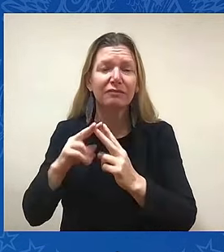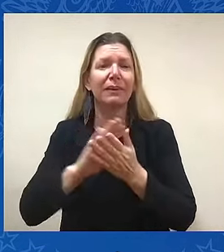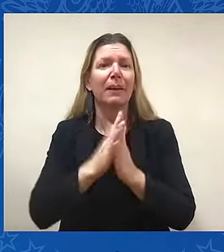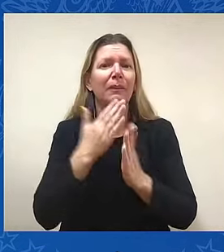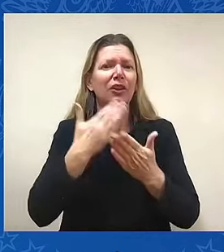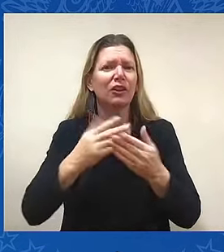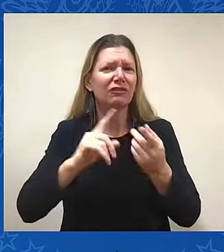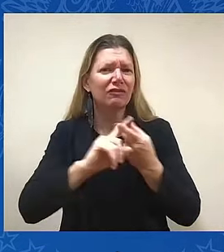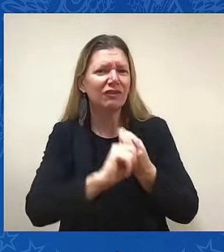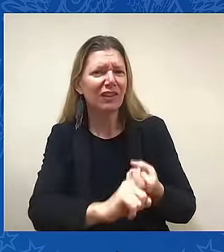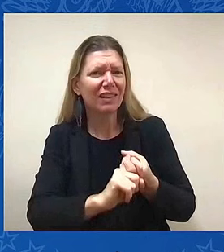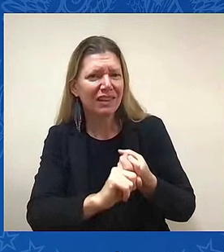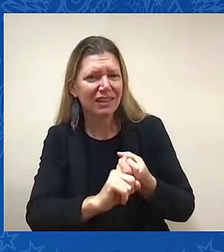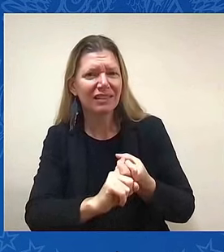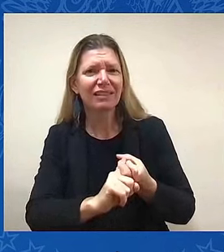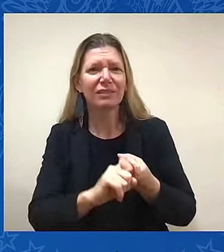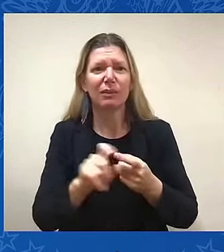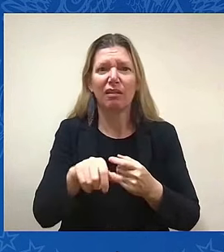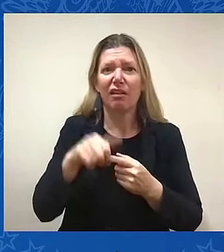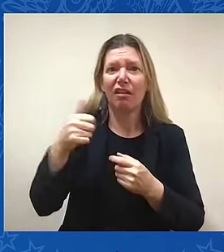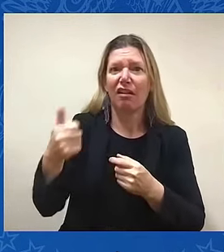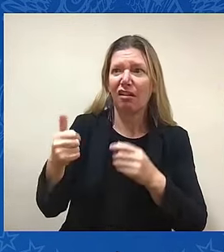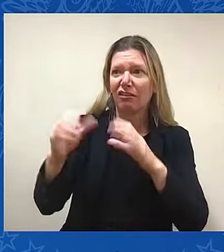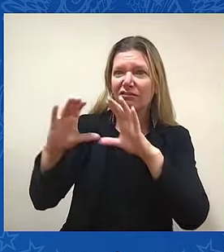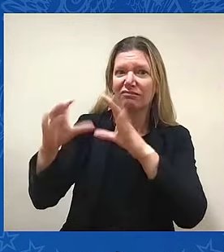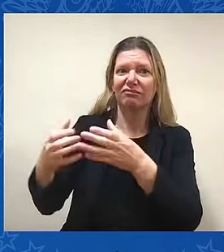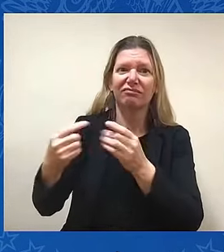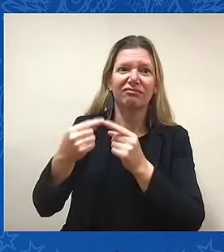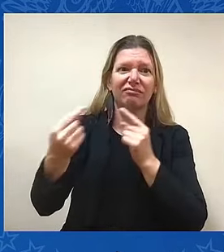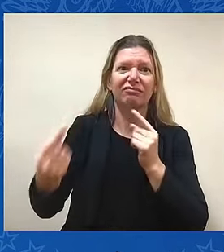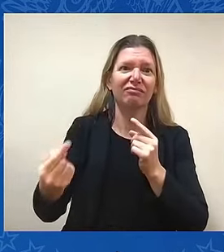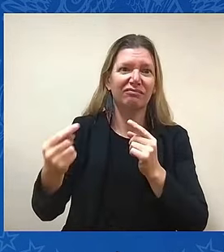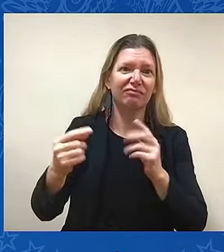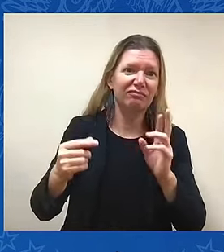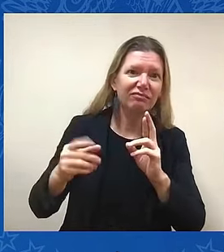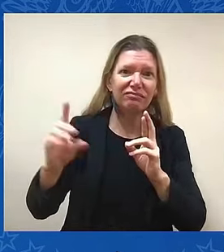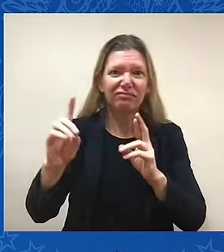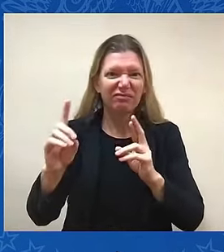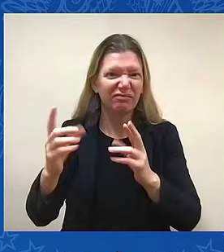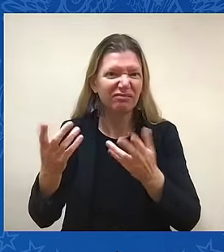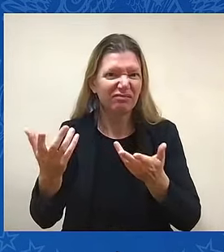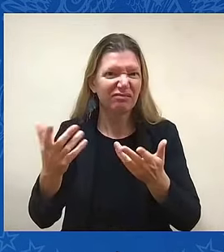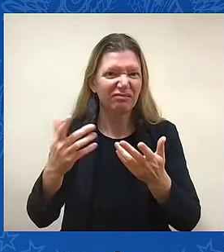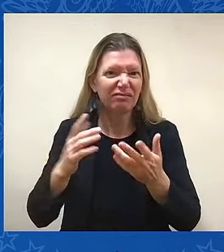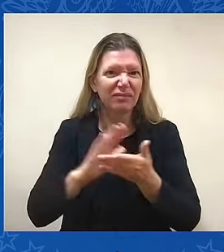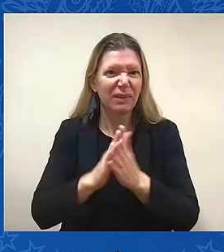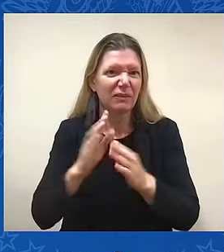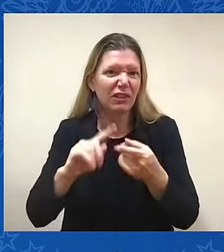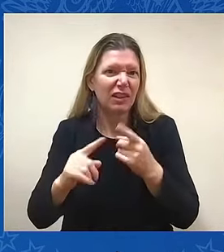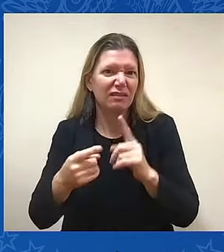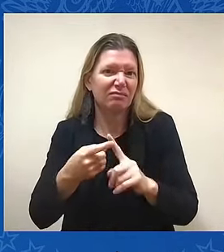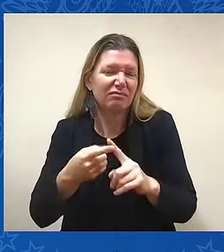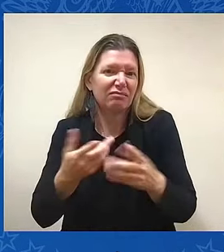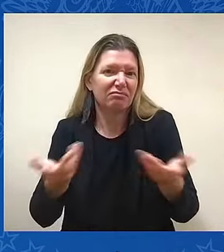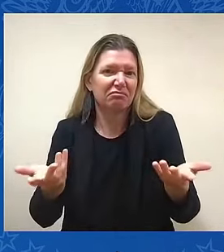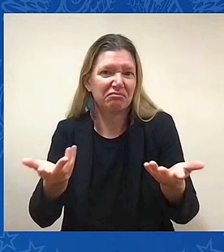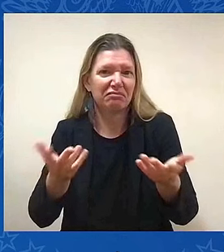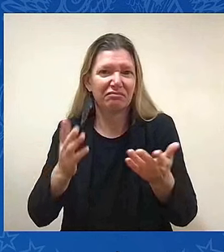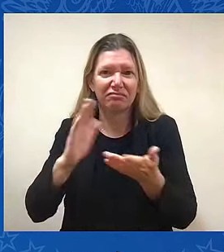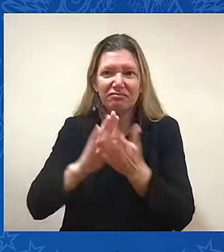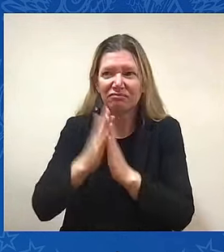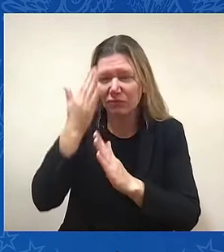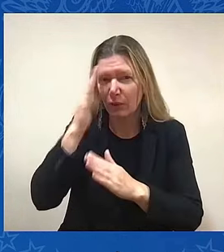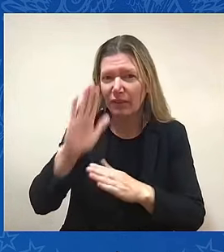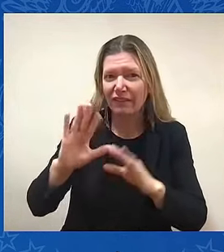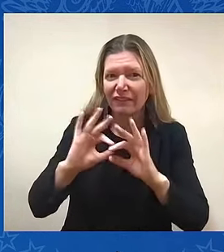I said, it's hard to really dislike someone. You know more about them, know about their families. And so in my years of